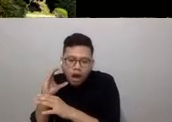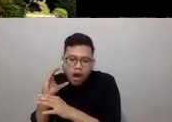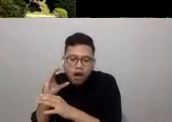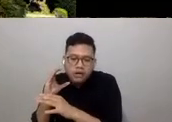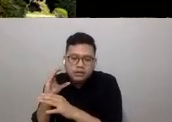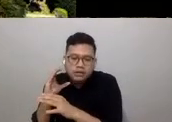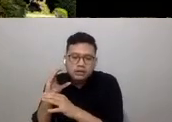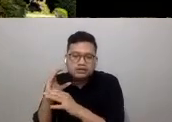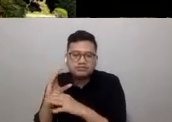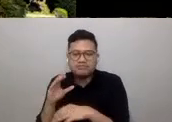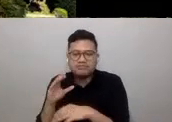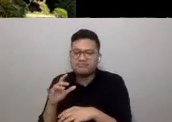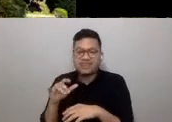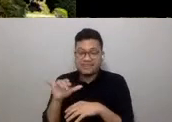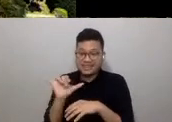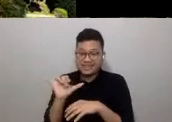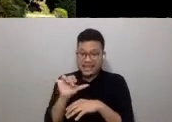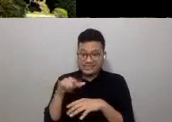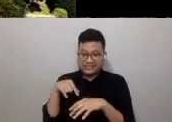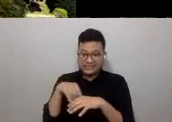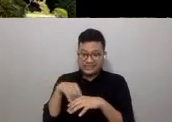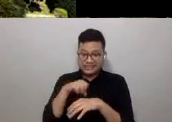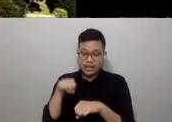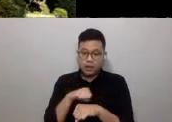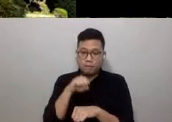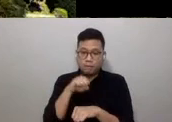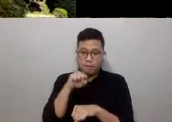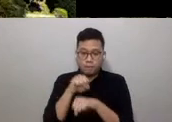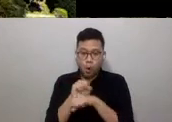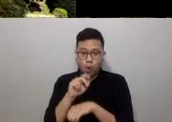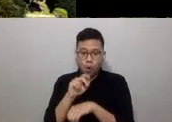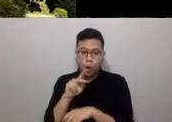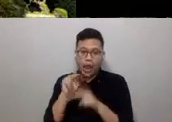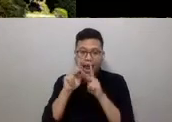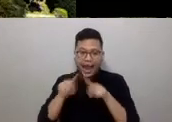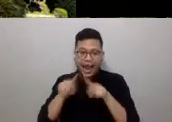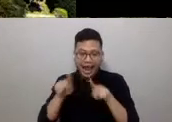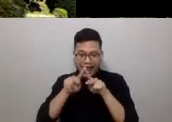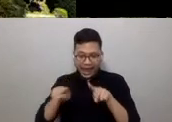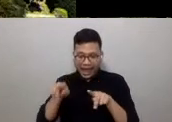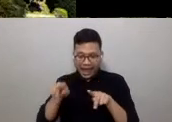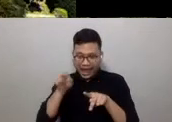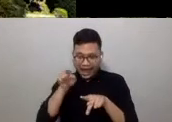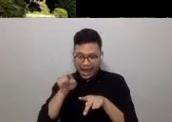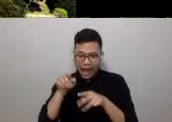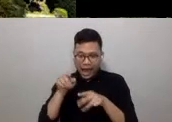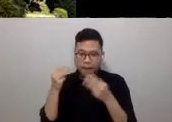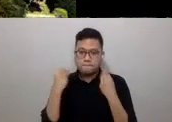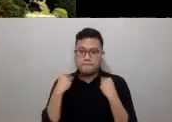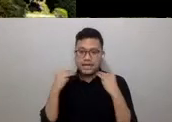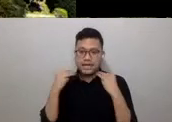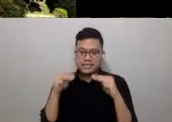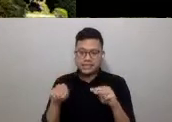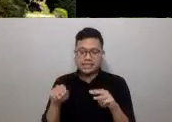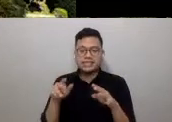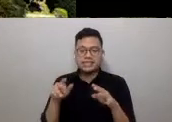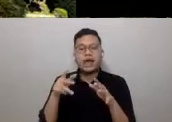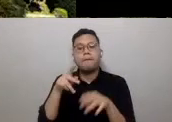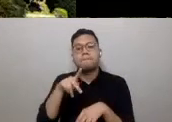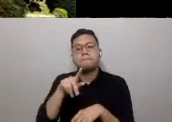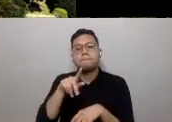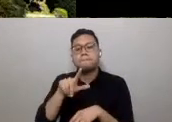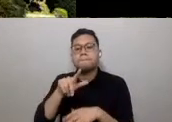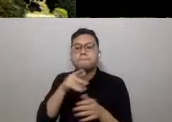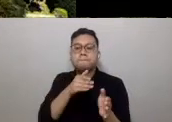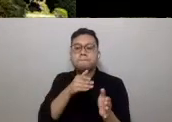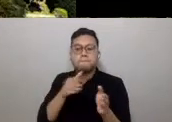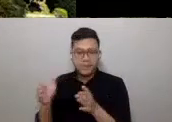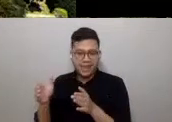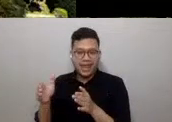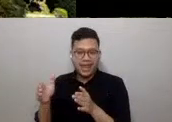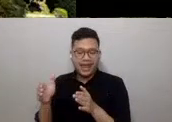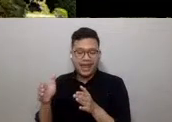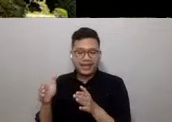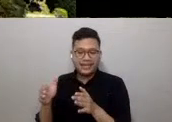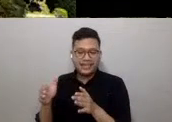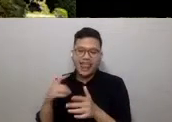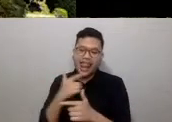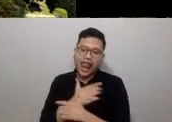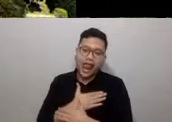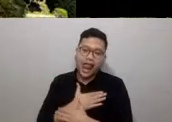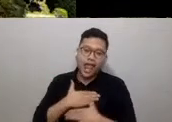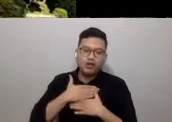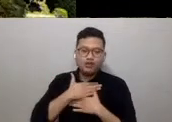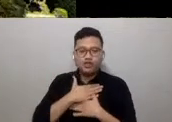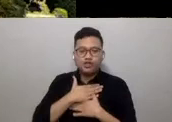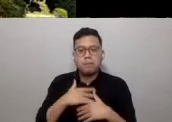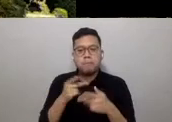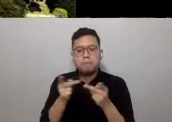doing here in Singapore at the Kalang Alive Masterplan, an 89 hectare sports, recreation and leisure orientated